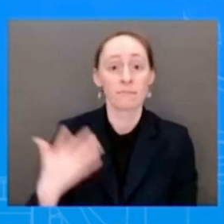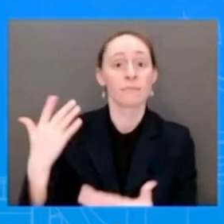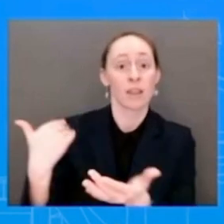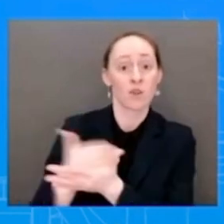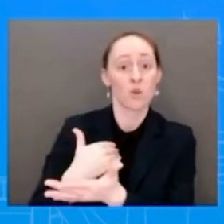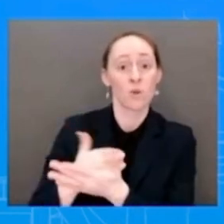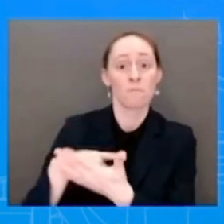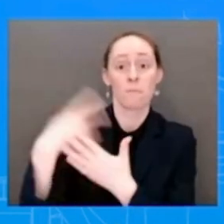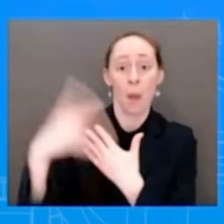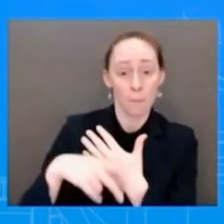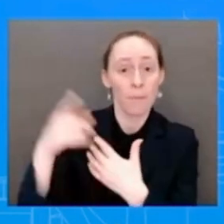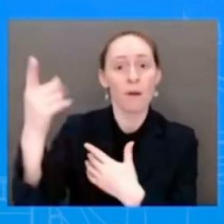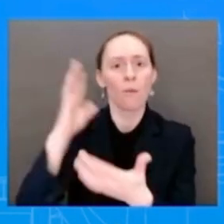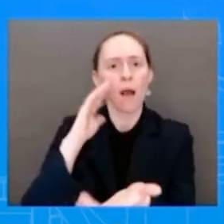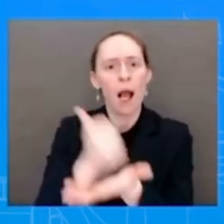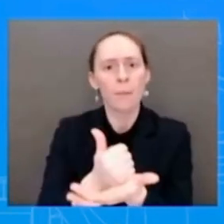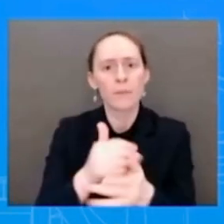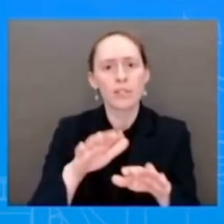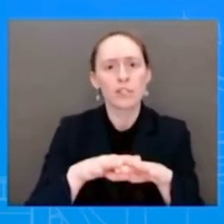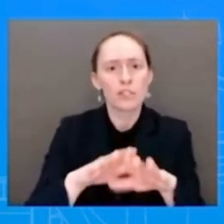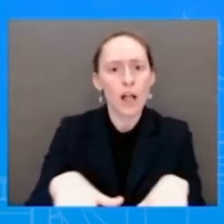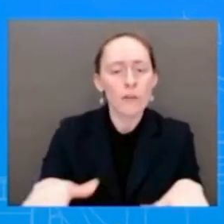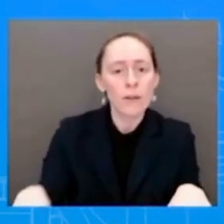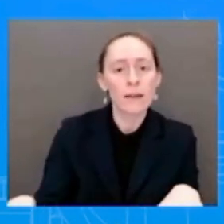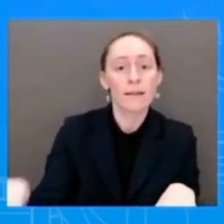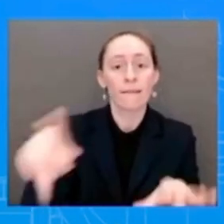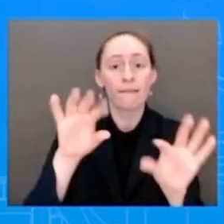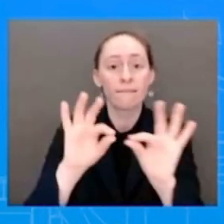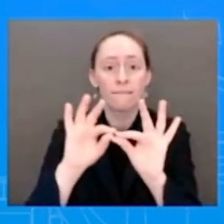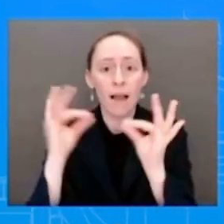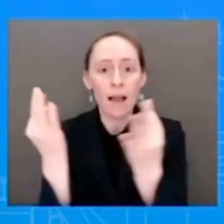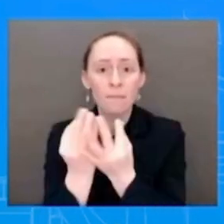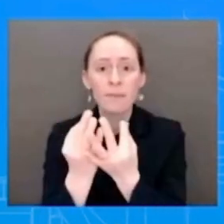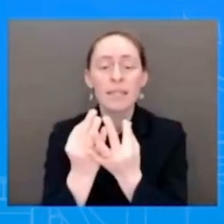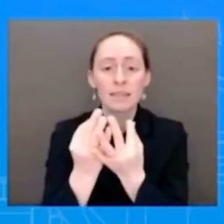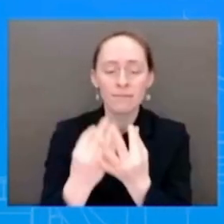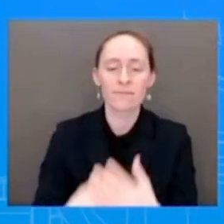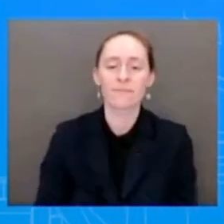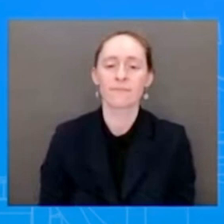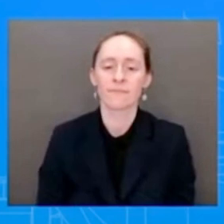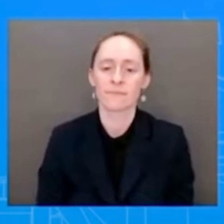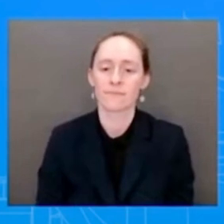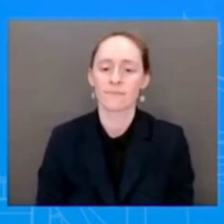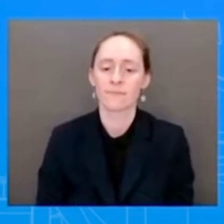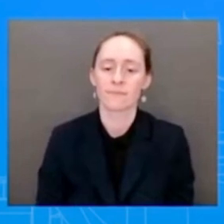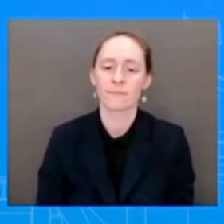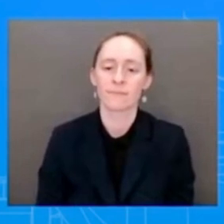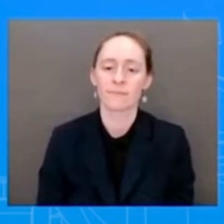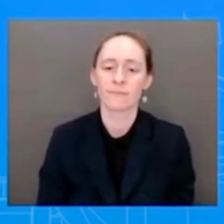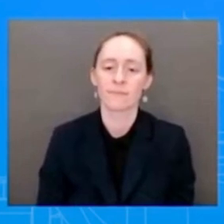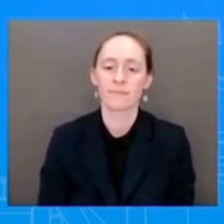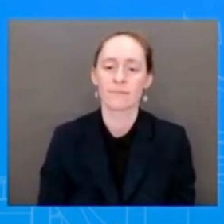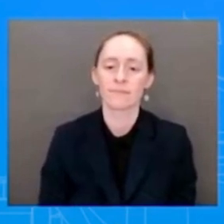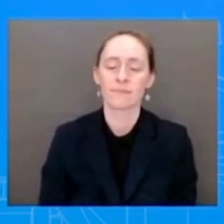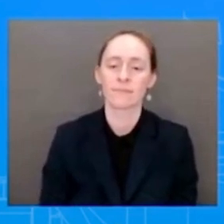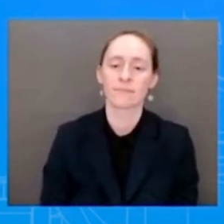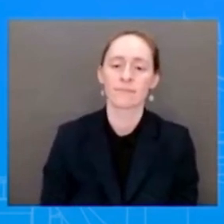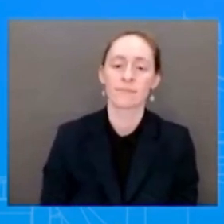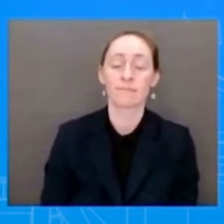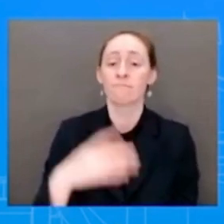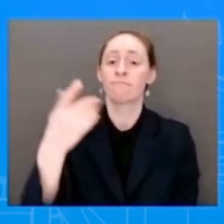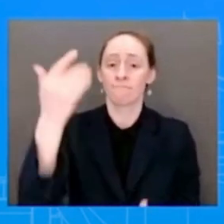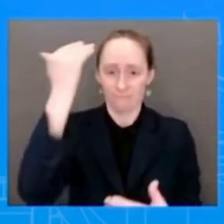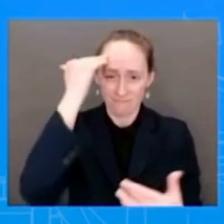with the patient navigation support they need. This issue is deeply personal for so many Americans,